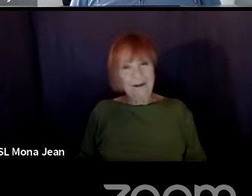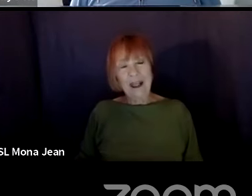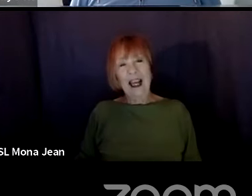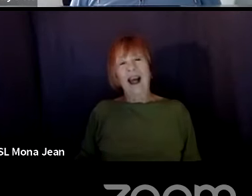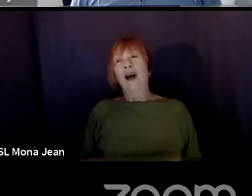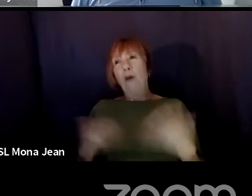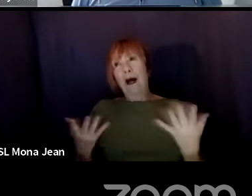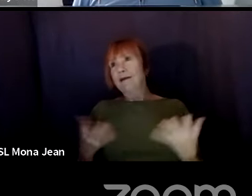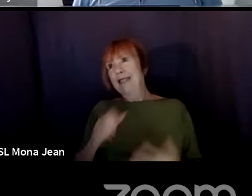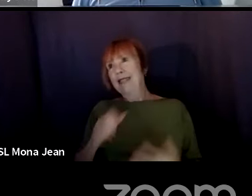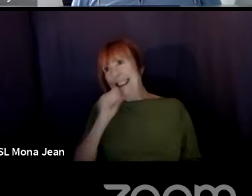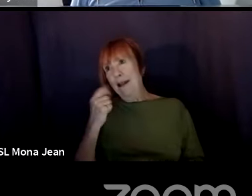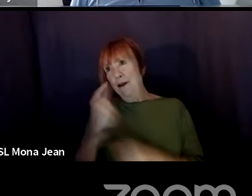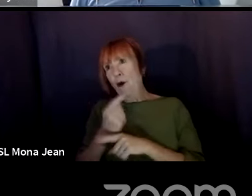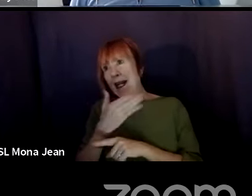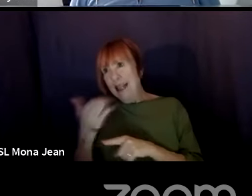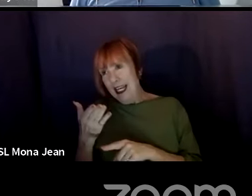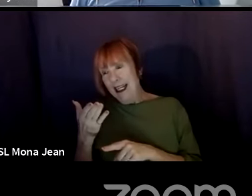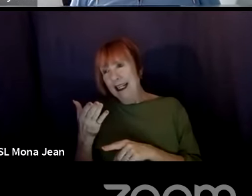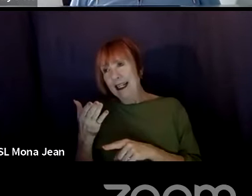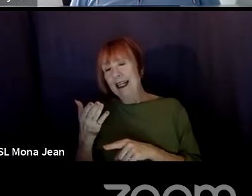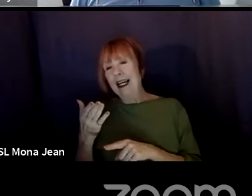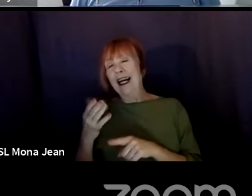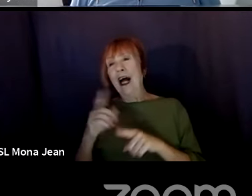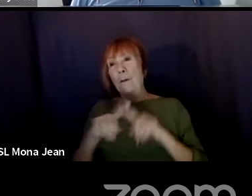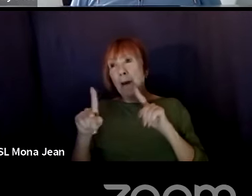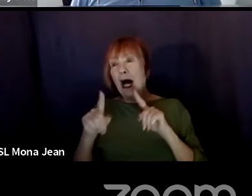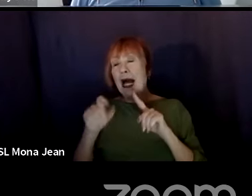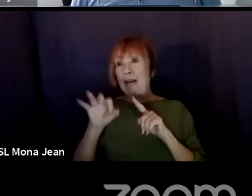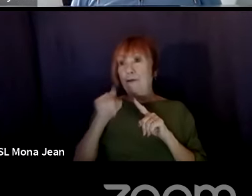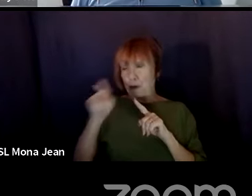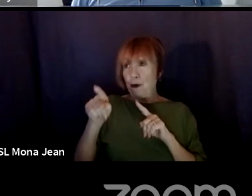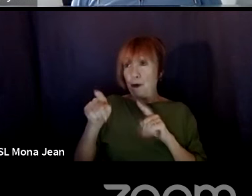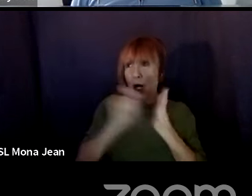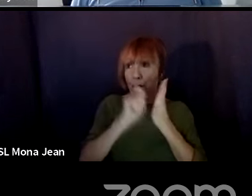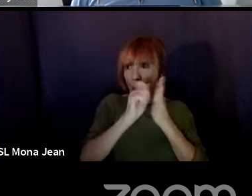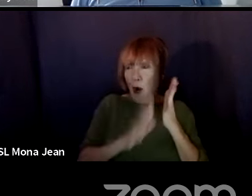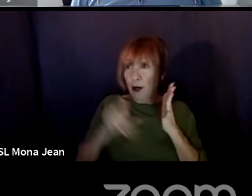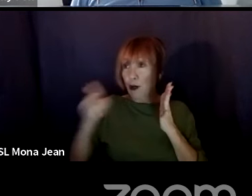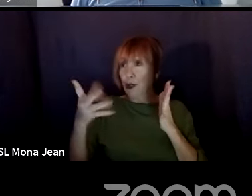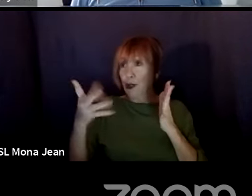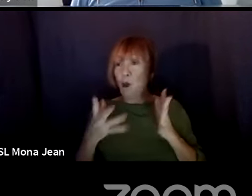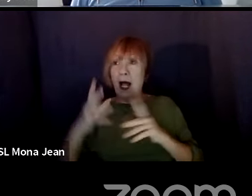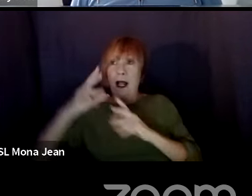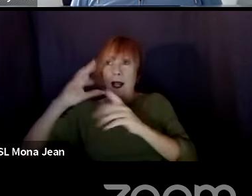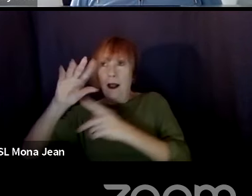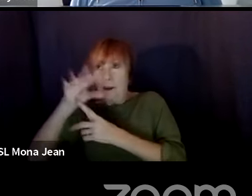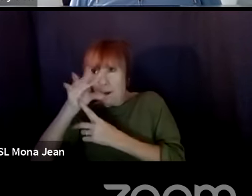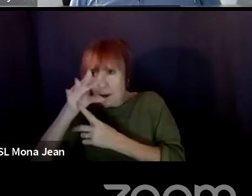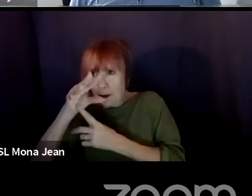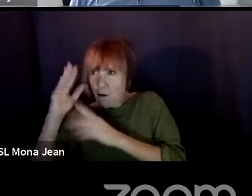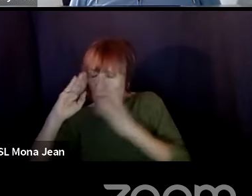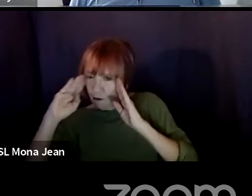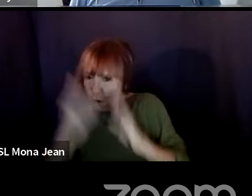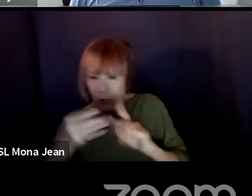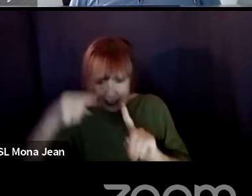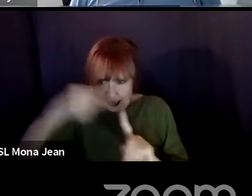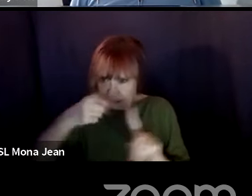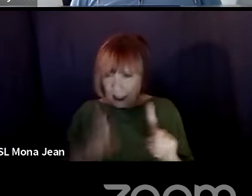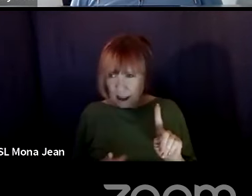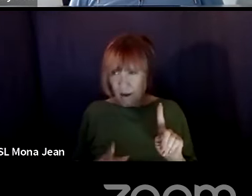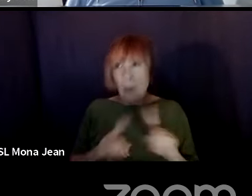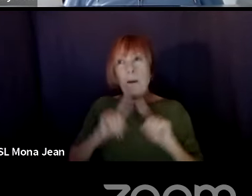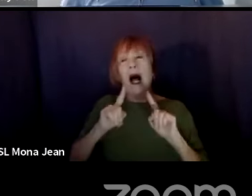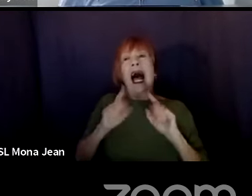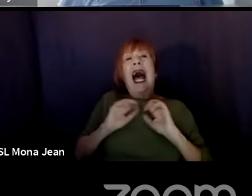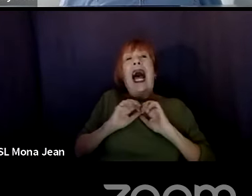thing, but it is the right thing. If you're a writer and you want them to focus on something very specific. So there's a way